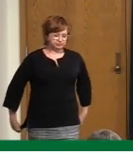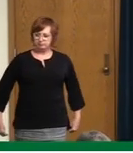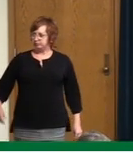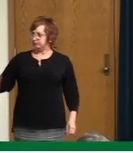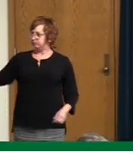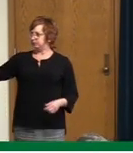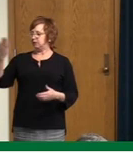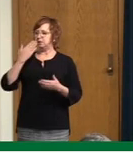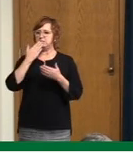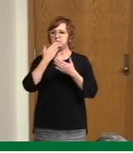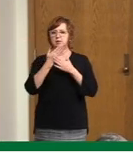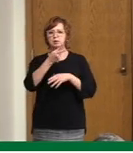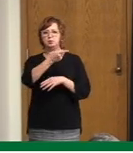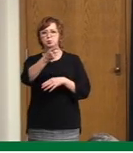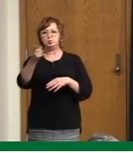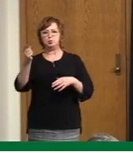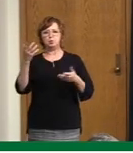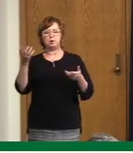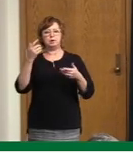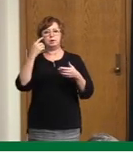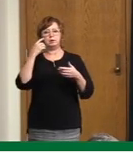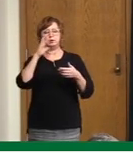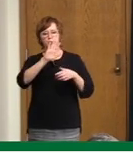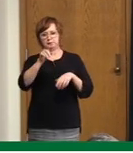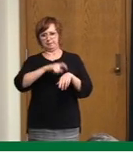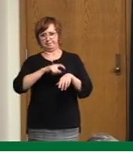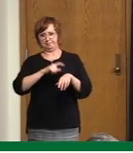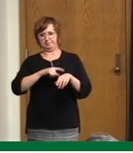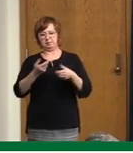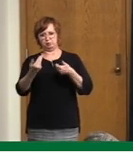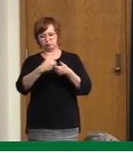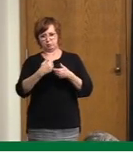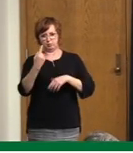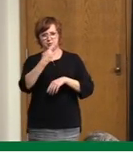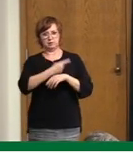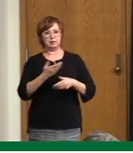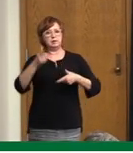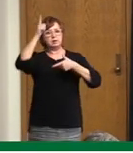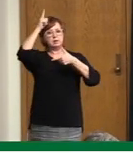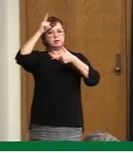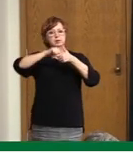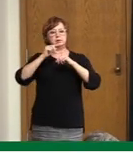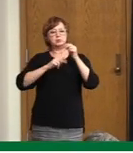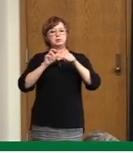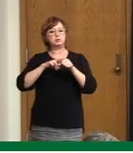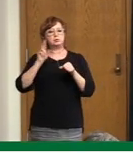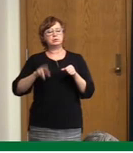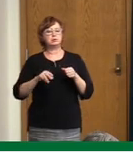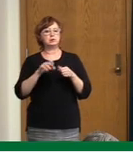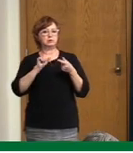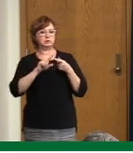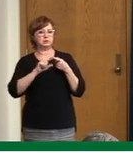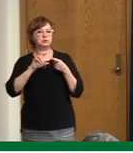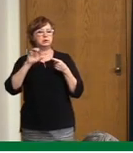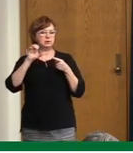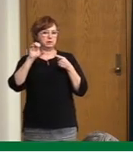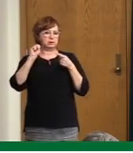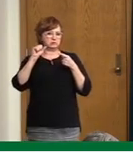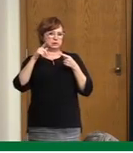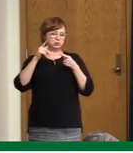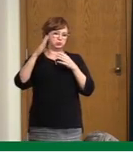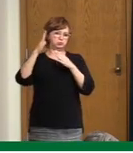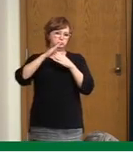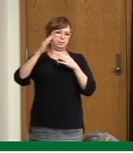Thank you everyone for taking the time to join us. From the legislative building in Regina we have Saskatchewan's Chief Medical Health Officer,